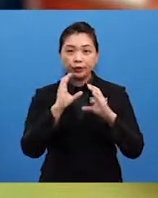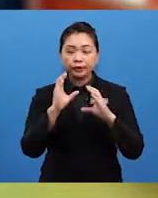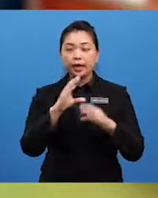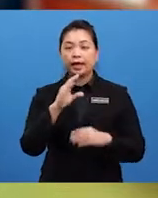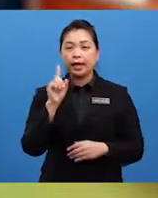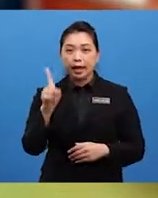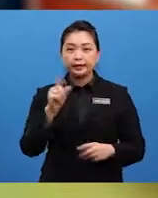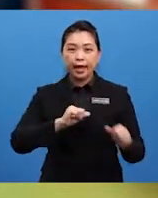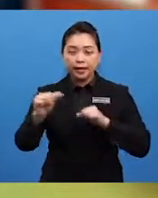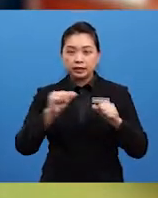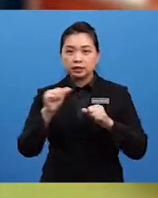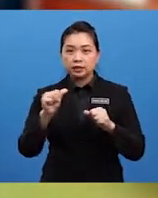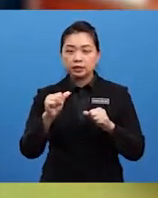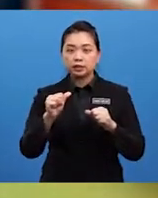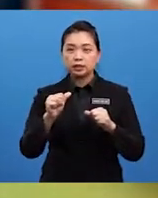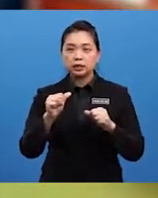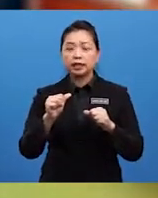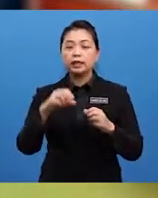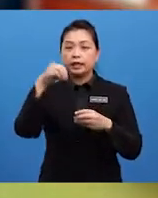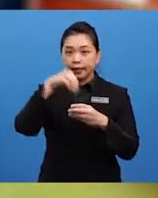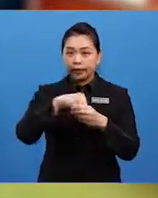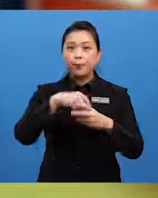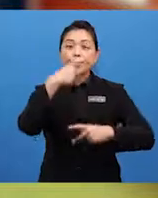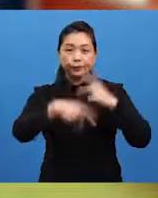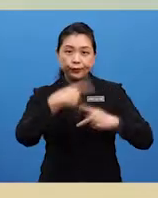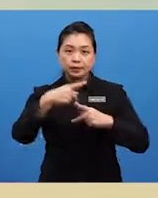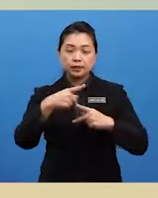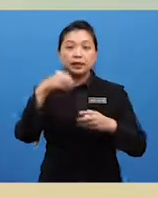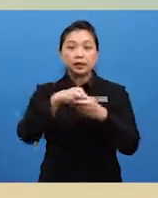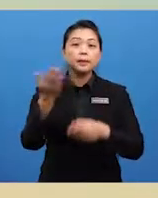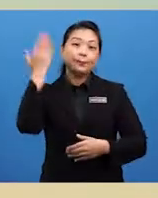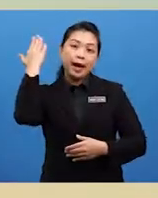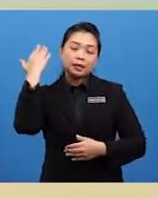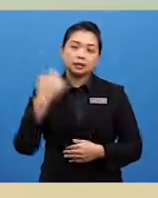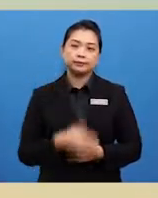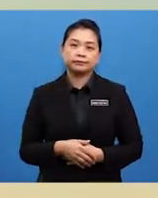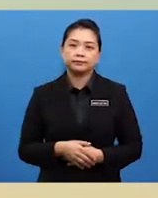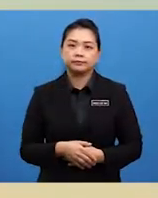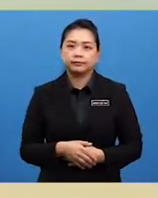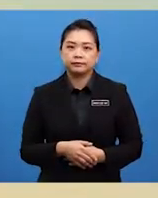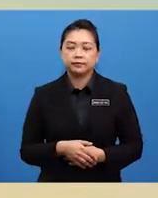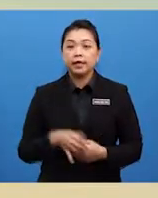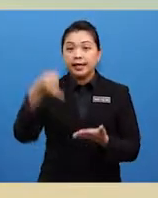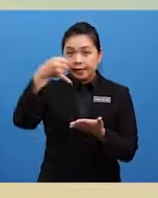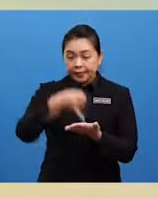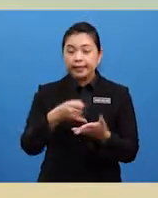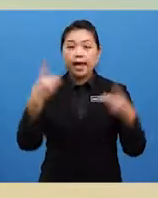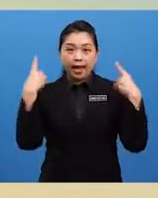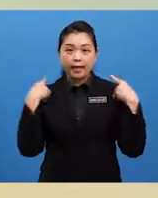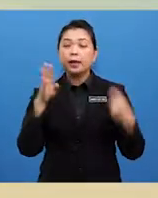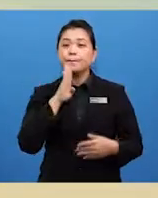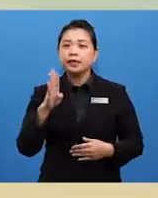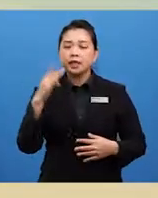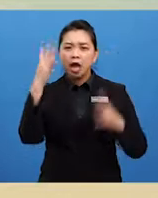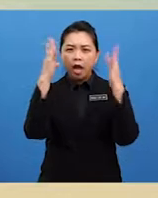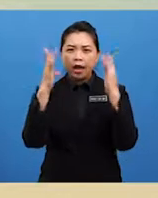action that was in progress for some time in the past. It had been raining heavily